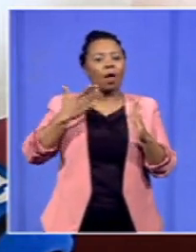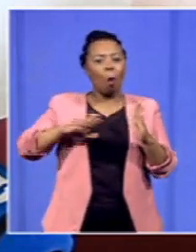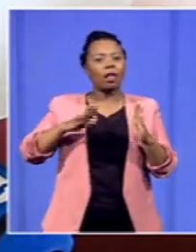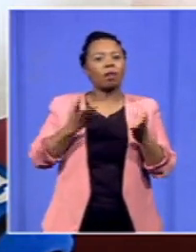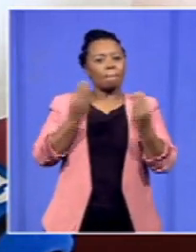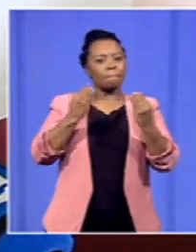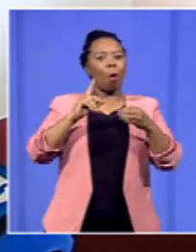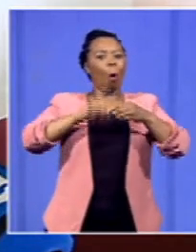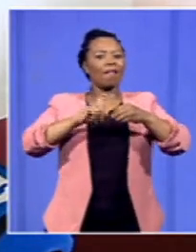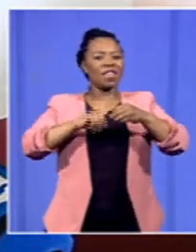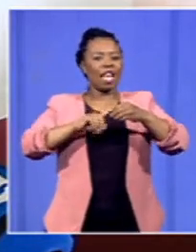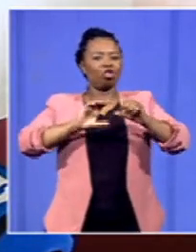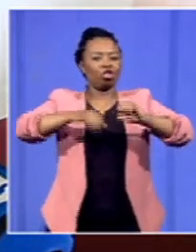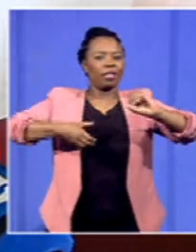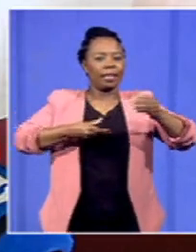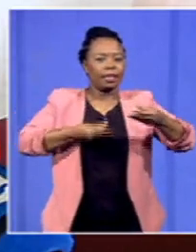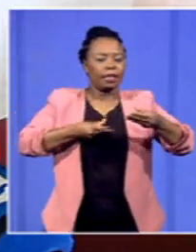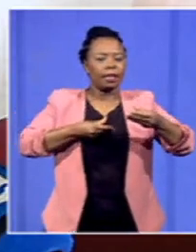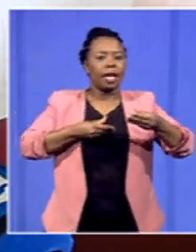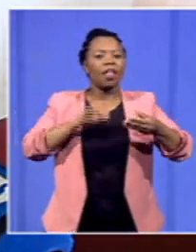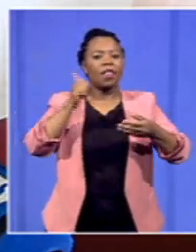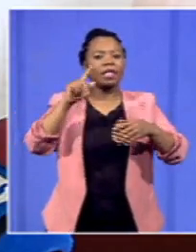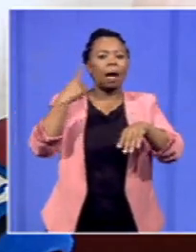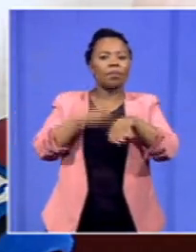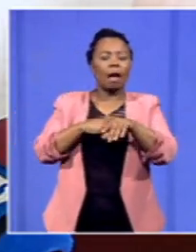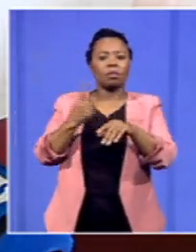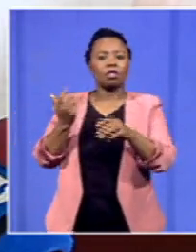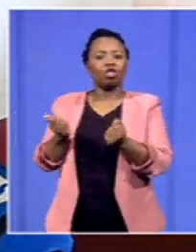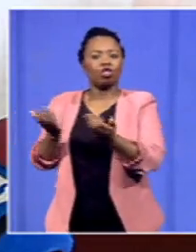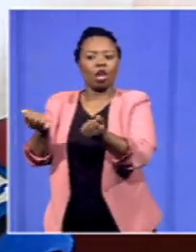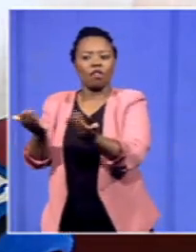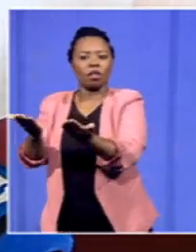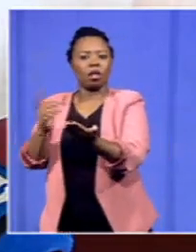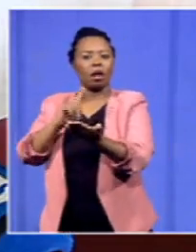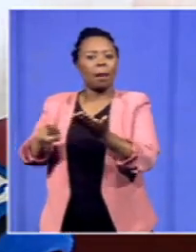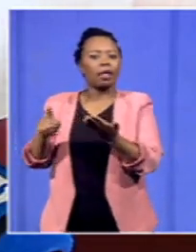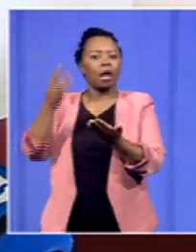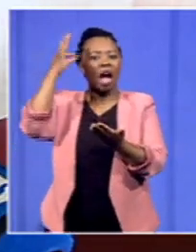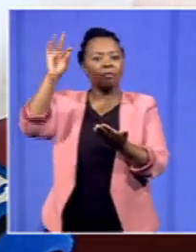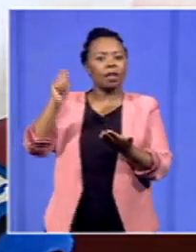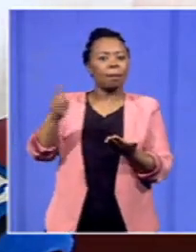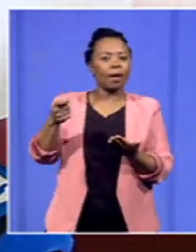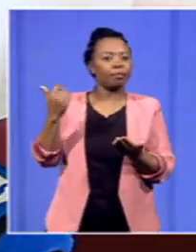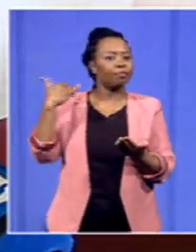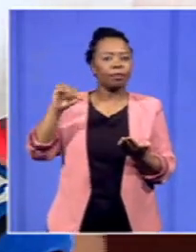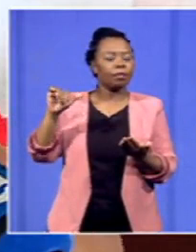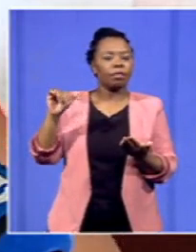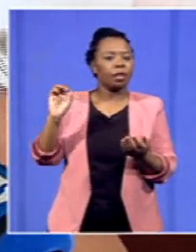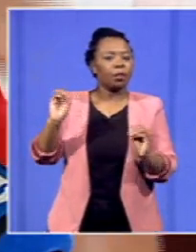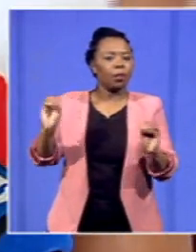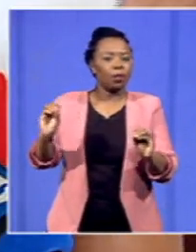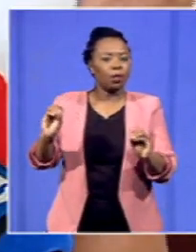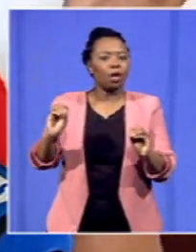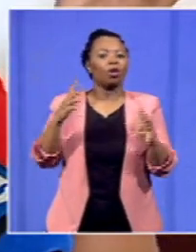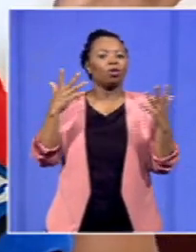they then find themselves rendering services but not getting paid by the government now we saying that if we